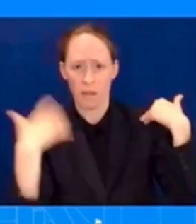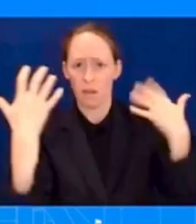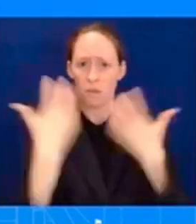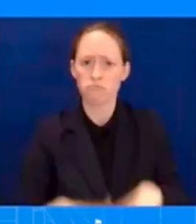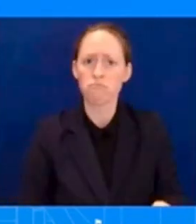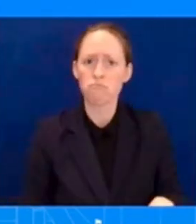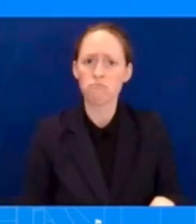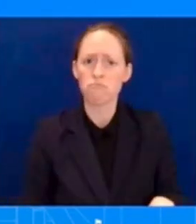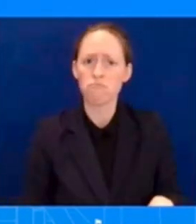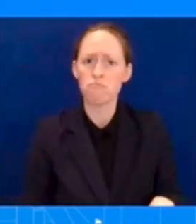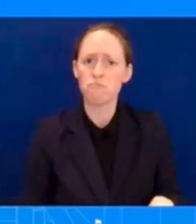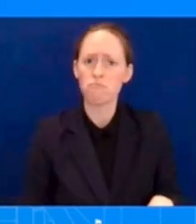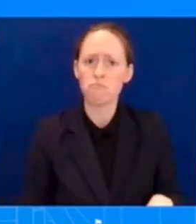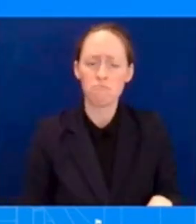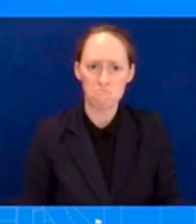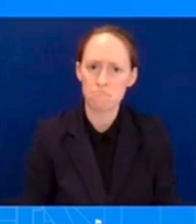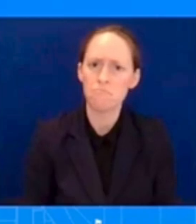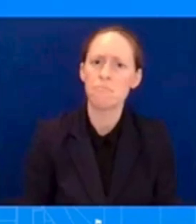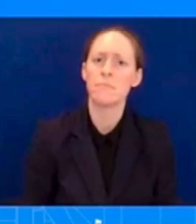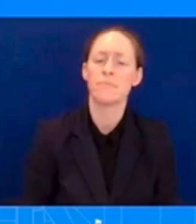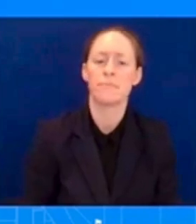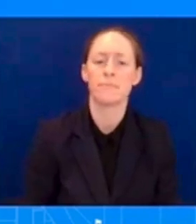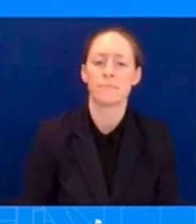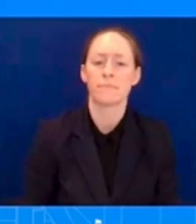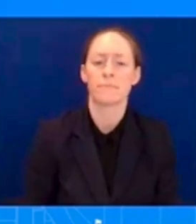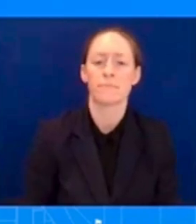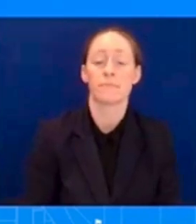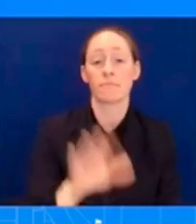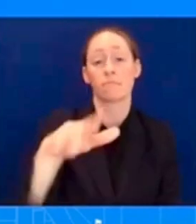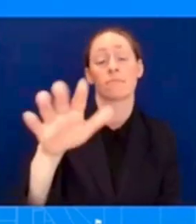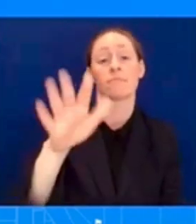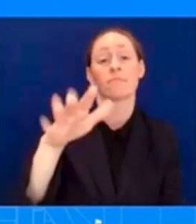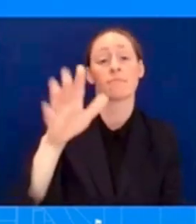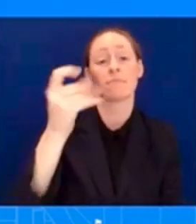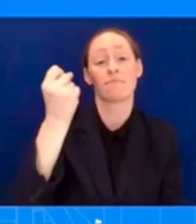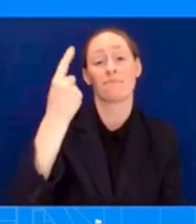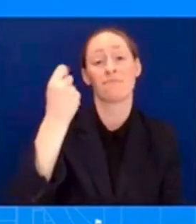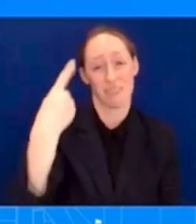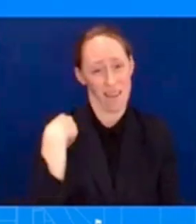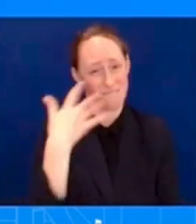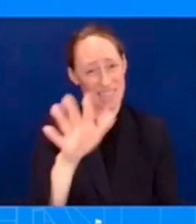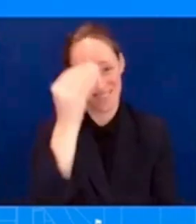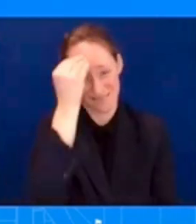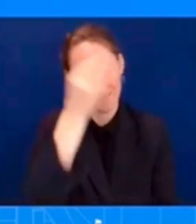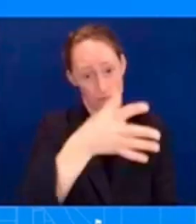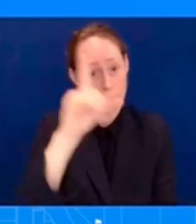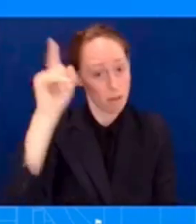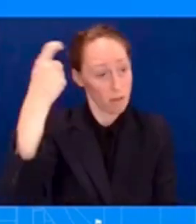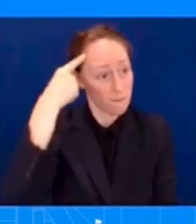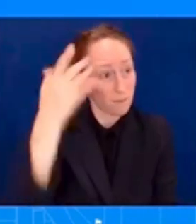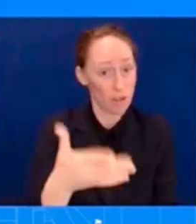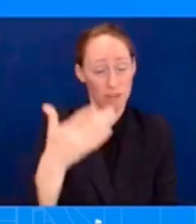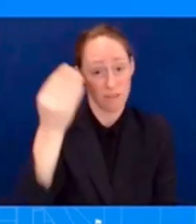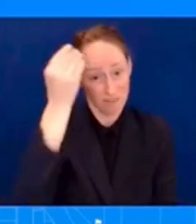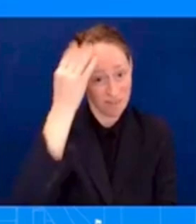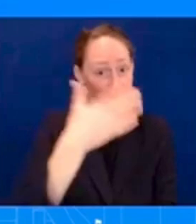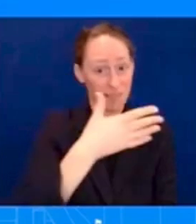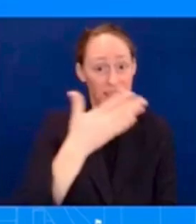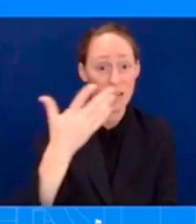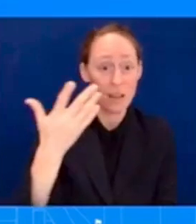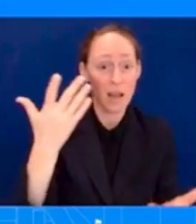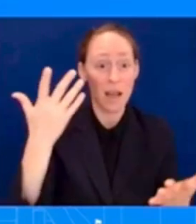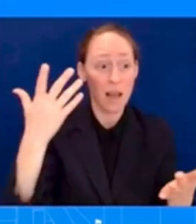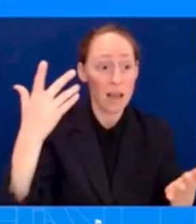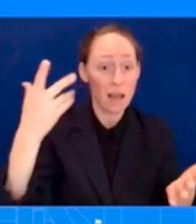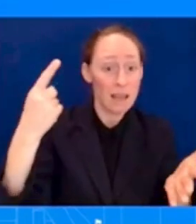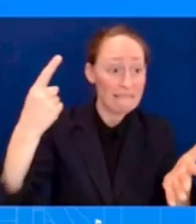you might need something a week from now or two weeks from now let us know ahead of time so we can get that resource moving if we don't need it we'll turn